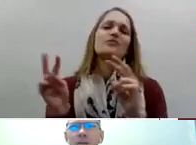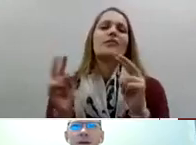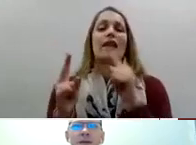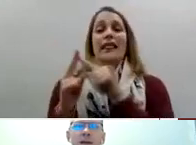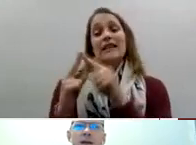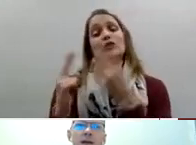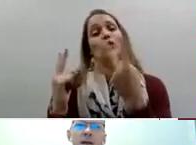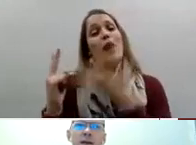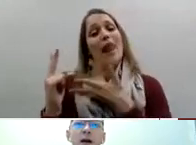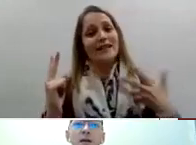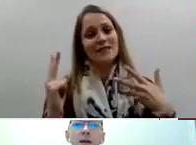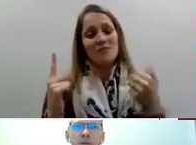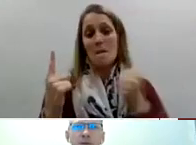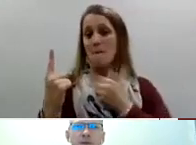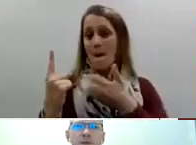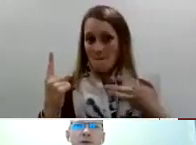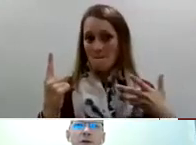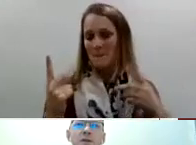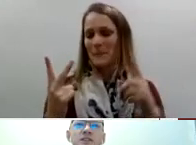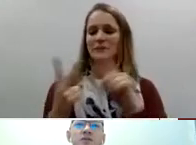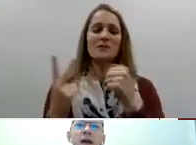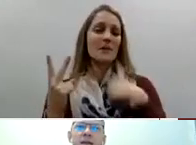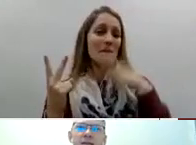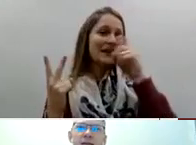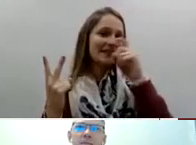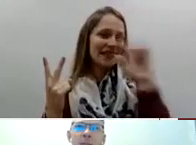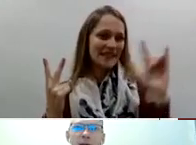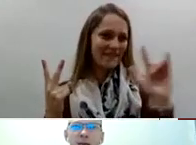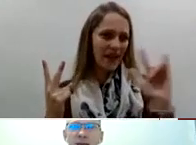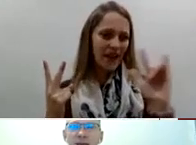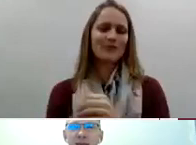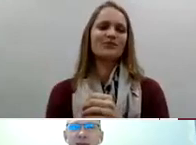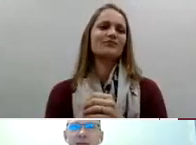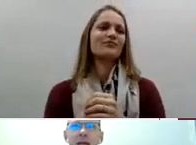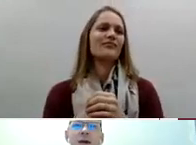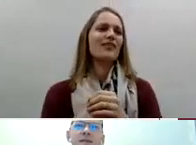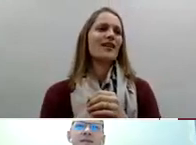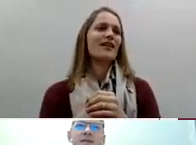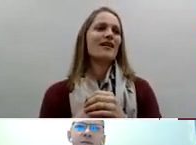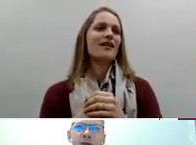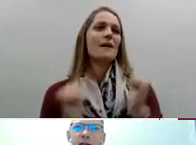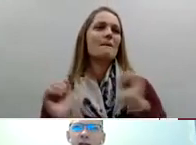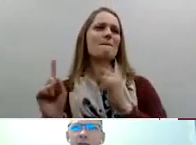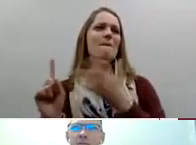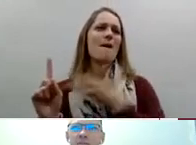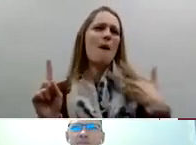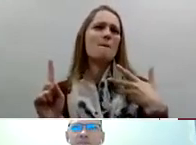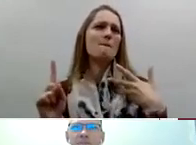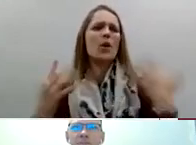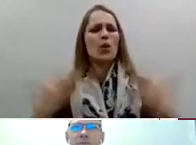next slide please that I look up to are these two ladies my mother and my sister Stefani